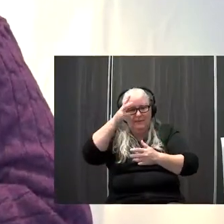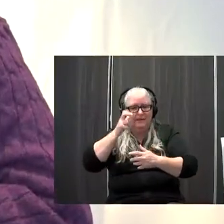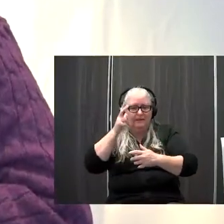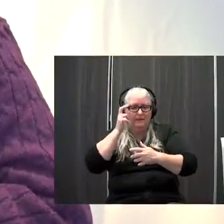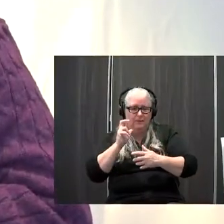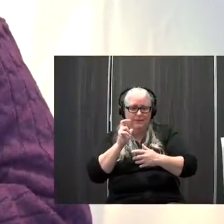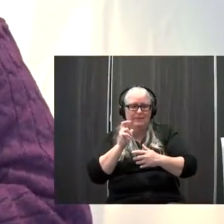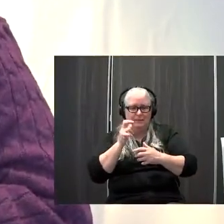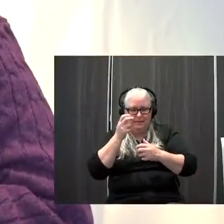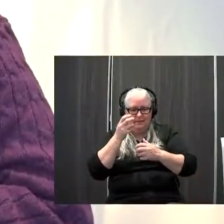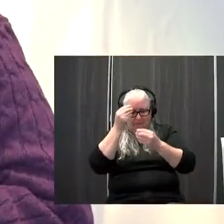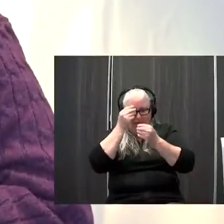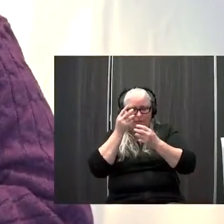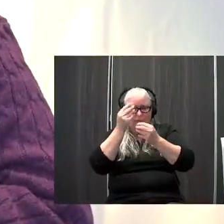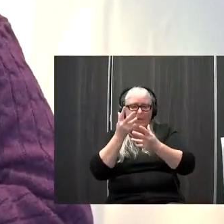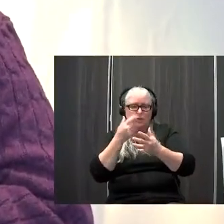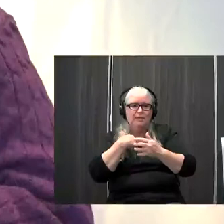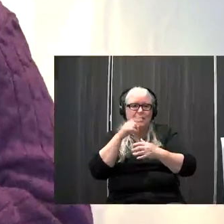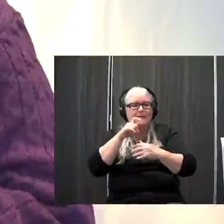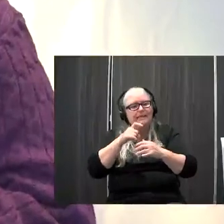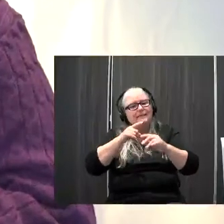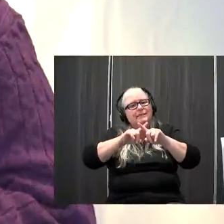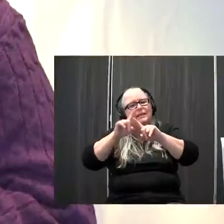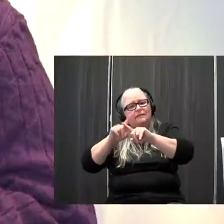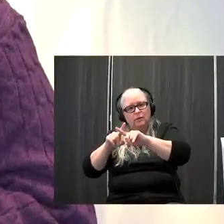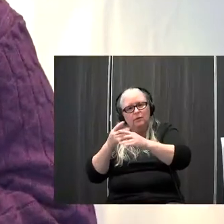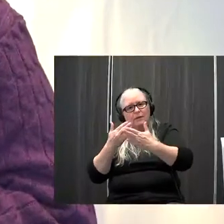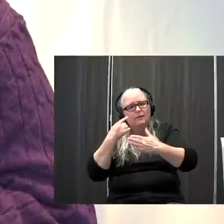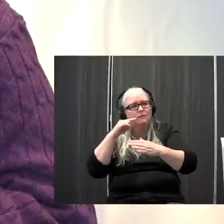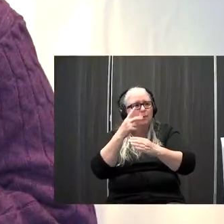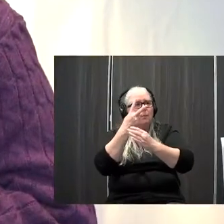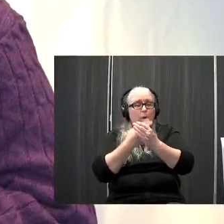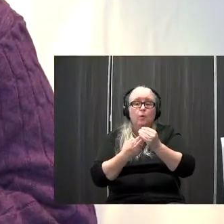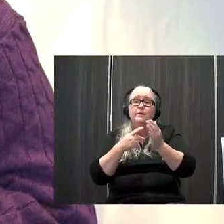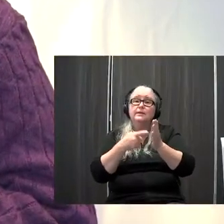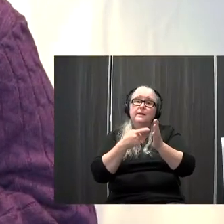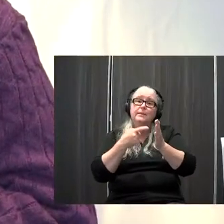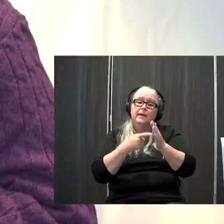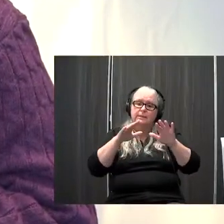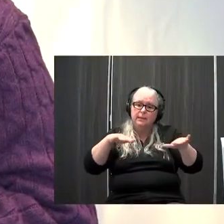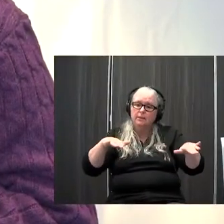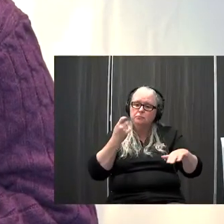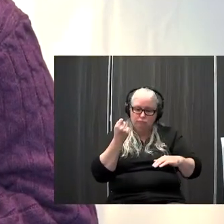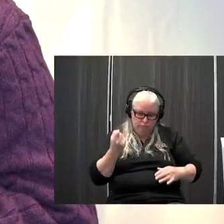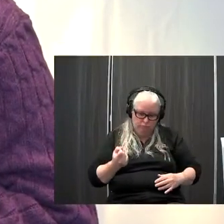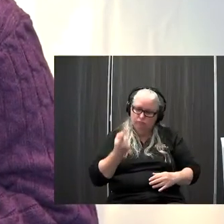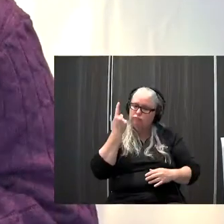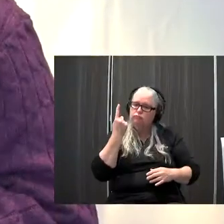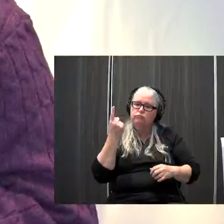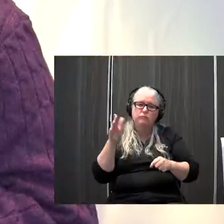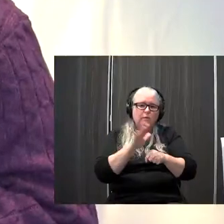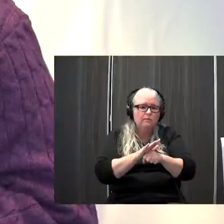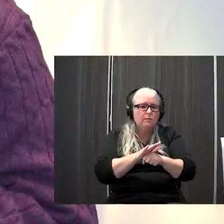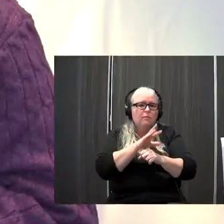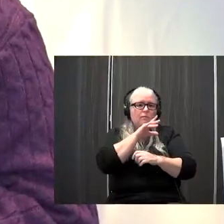different things for both of those so I think sometimes we have kids who are understanding verbally